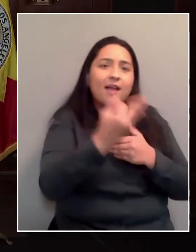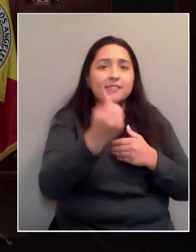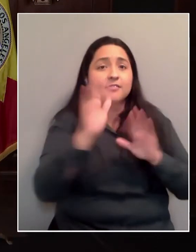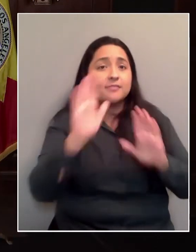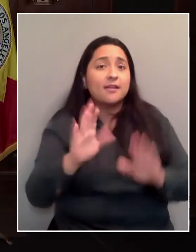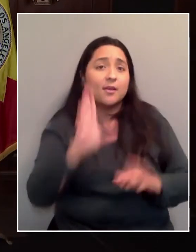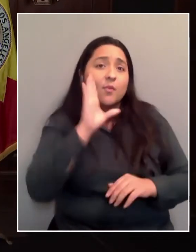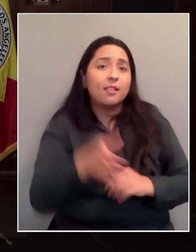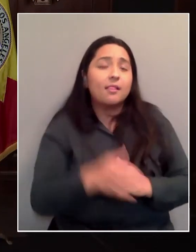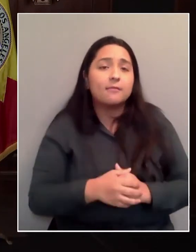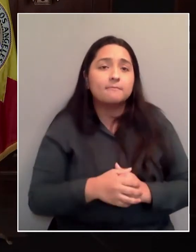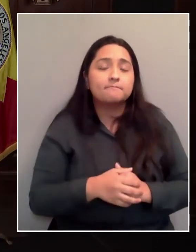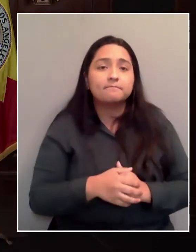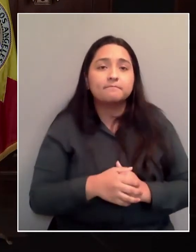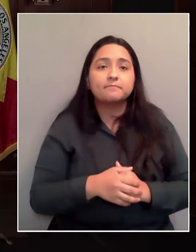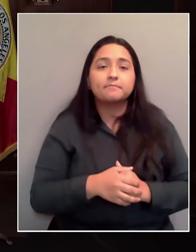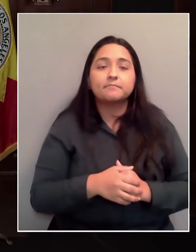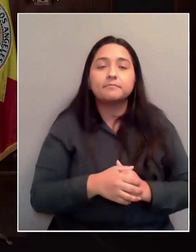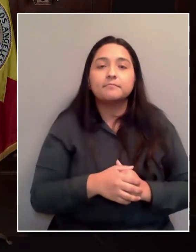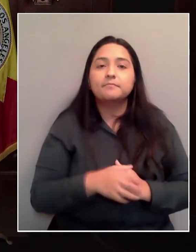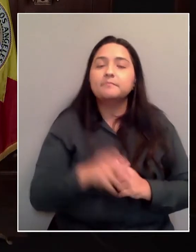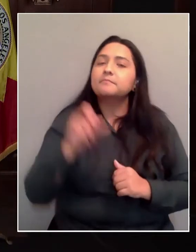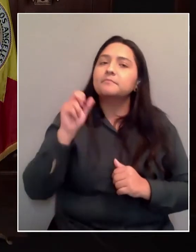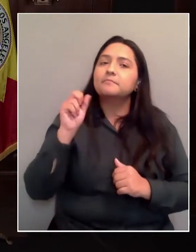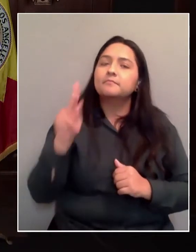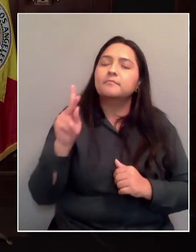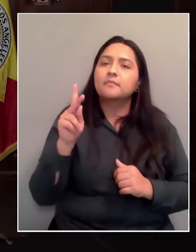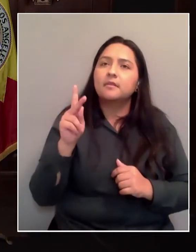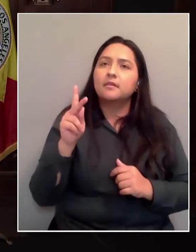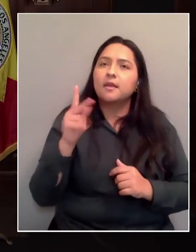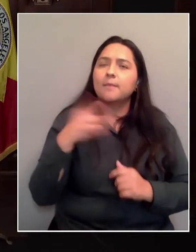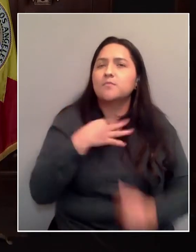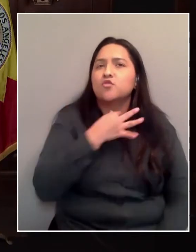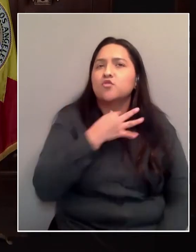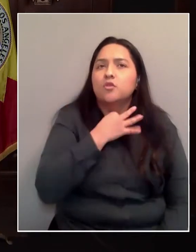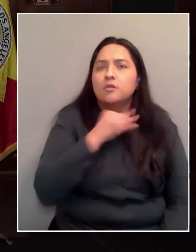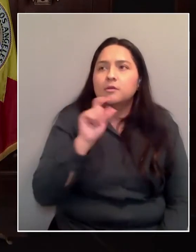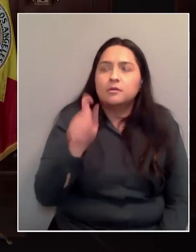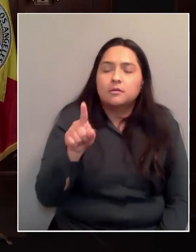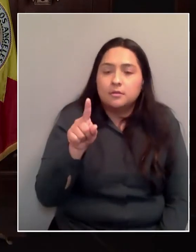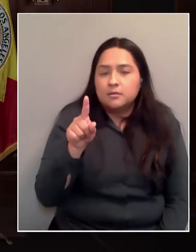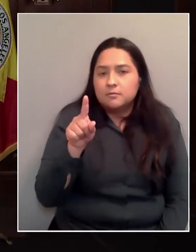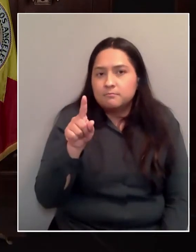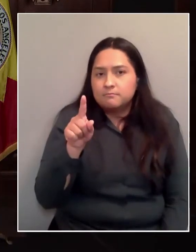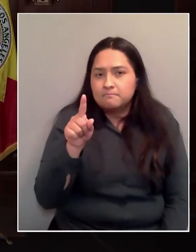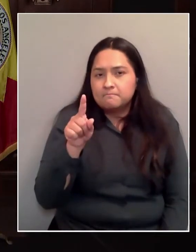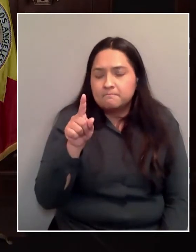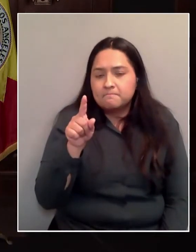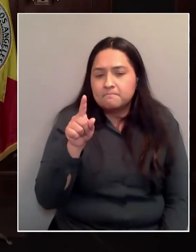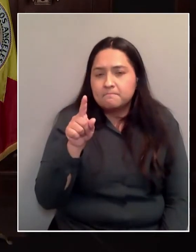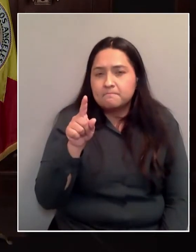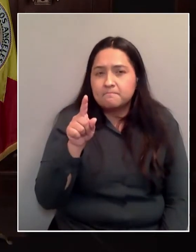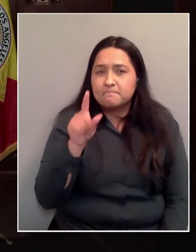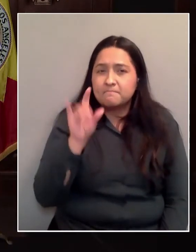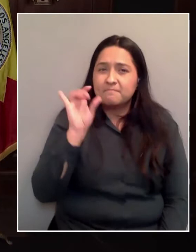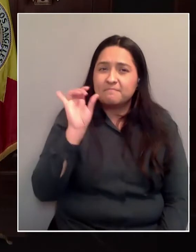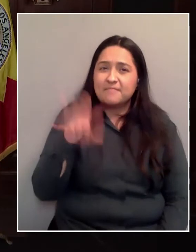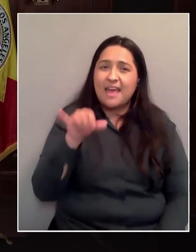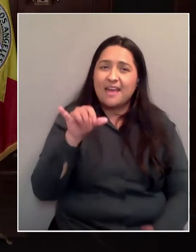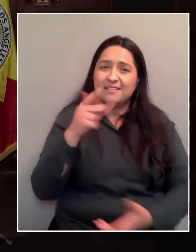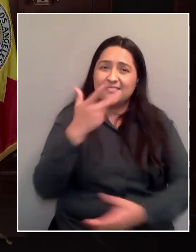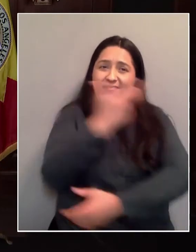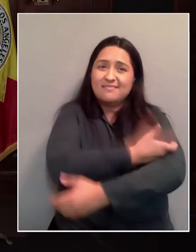Thanks, Patrick. If I could, Mr. Merrick, I'd also be curious if you think the supply chain is becoming too